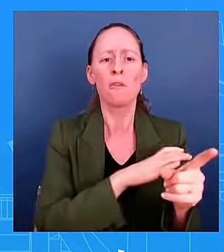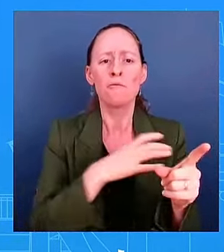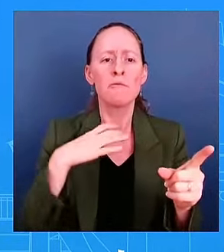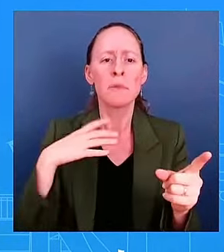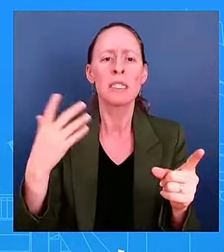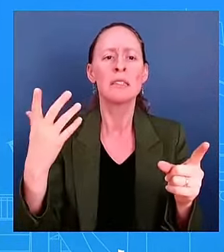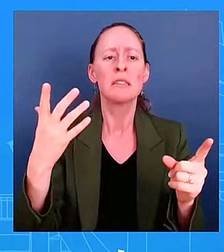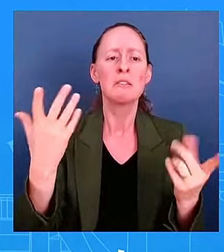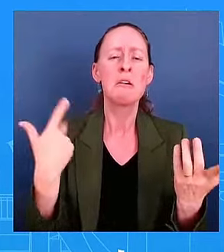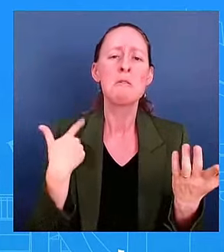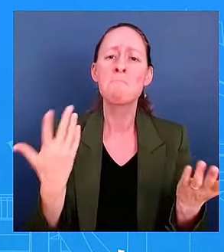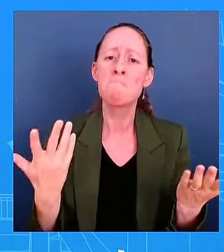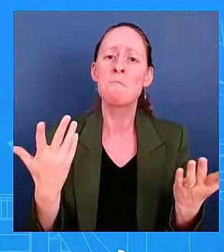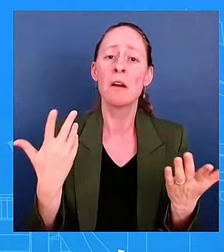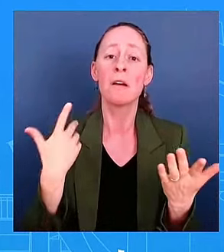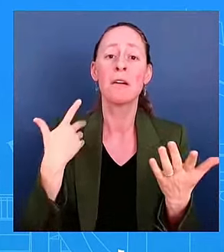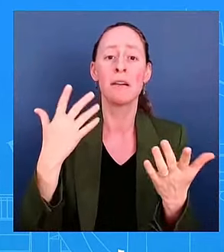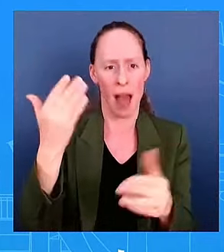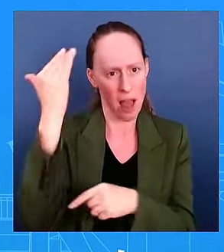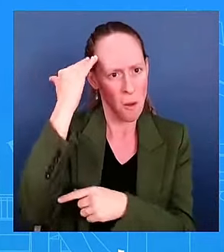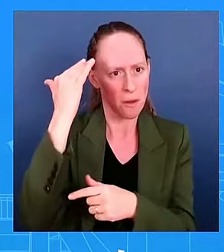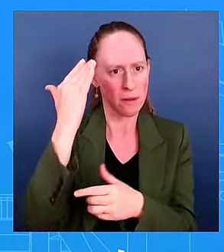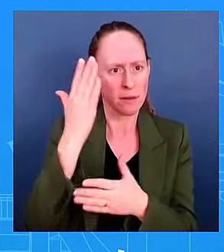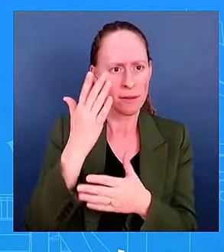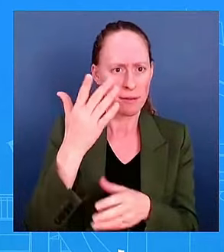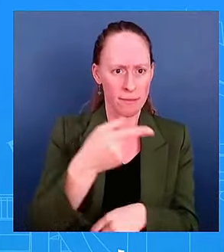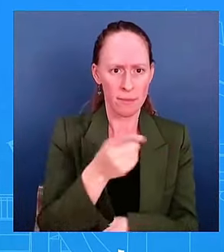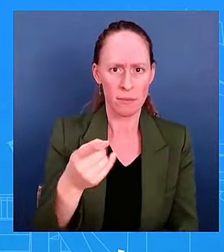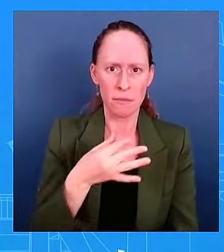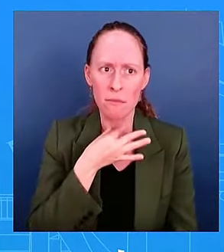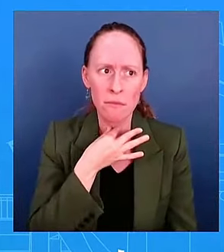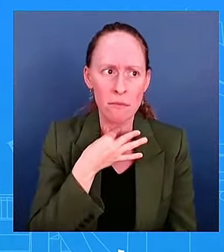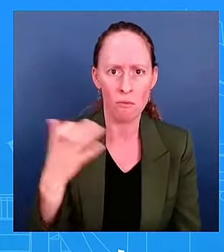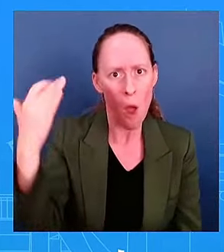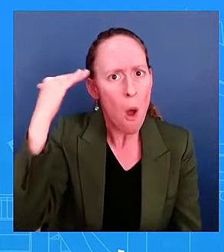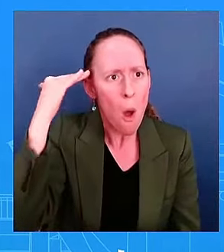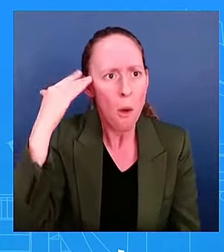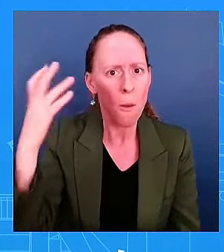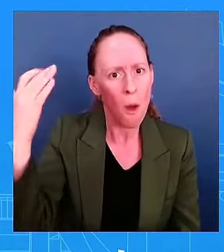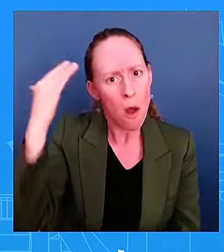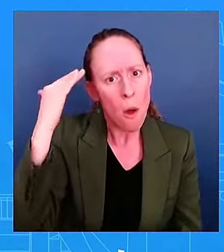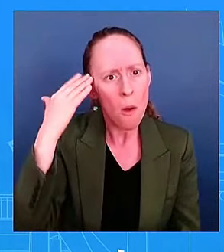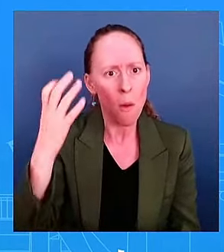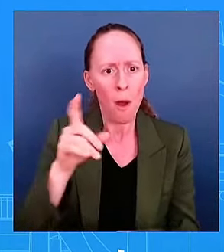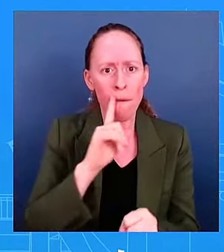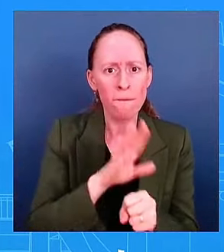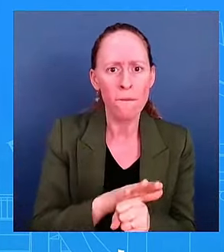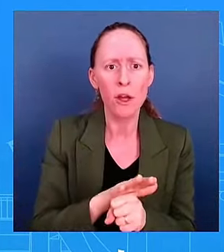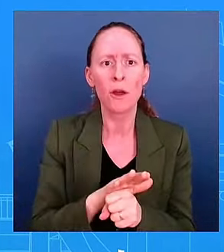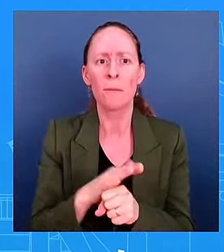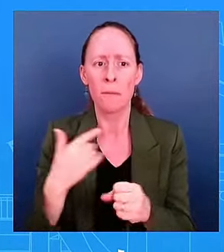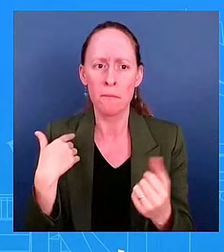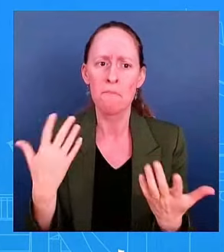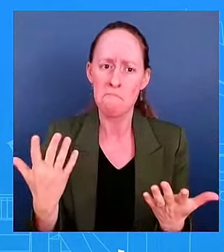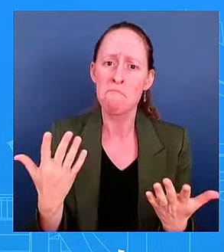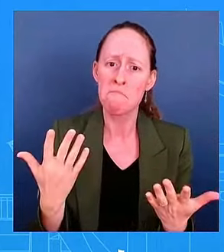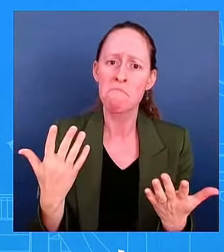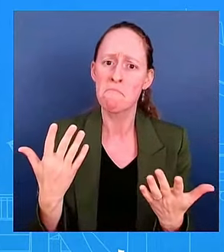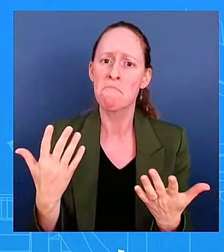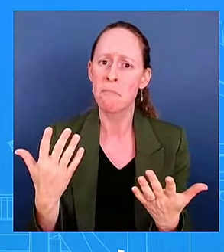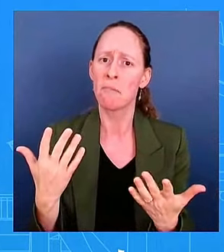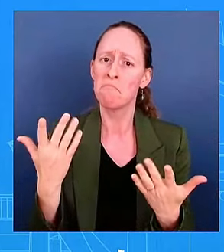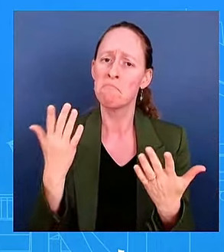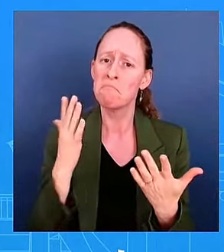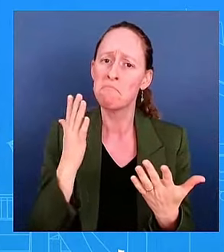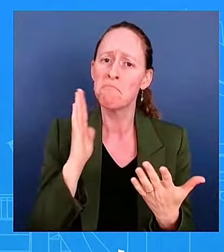know some of you were trying to confirm and wanted to make sure that we got to you, got back to you, all of you about that. And as you know, he's going to meet with